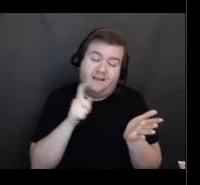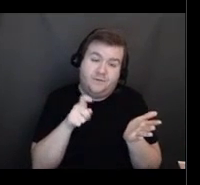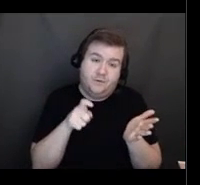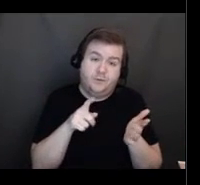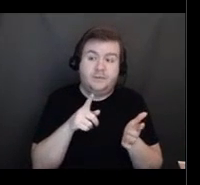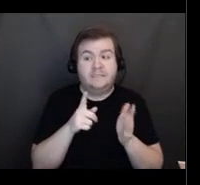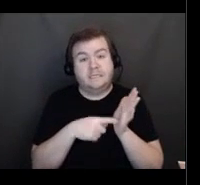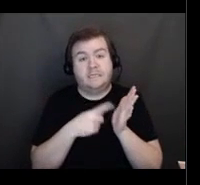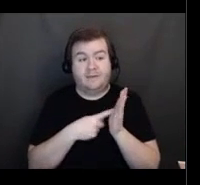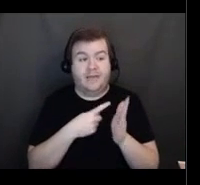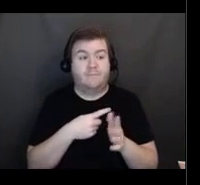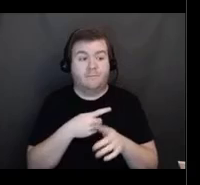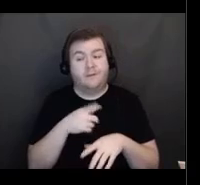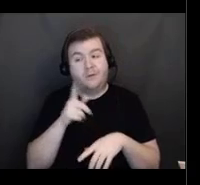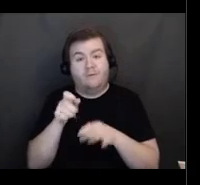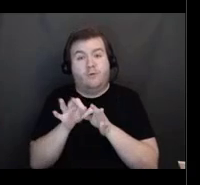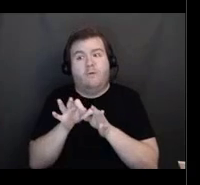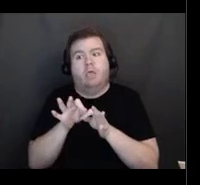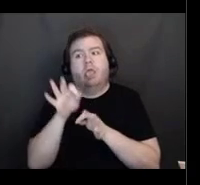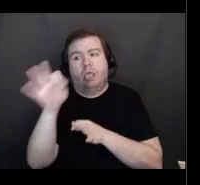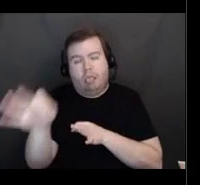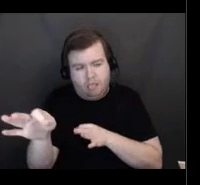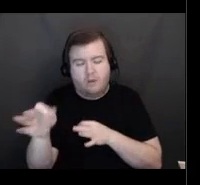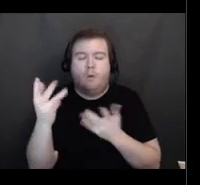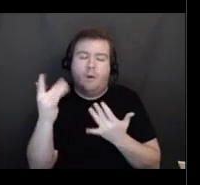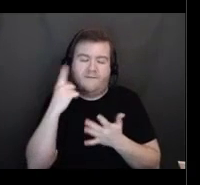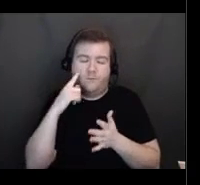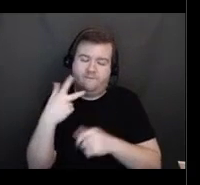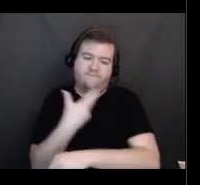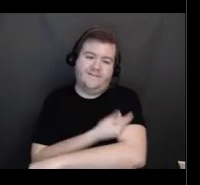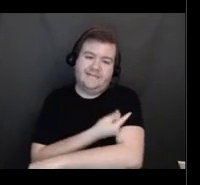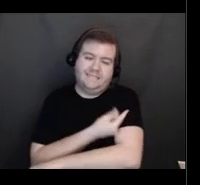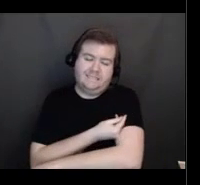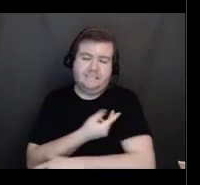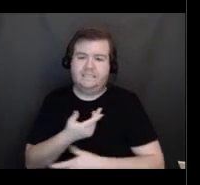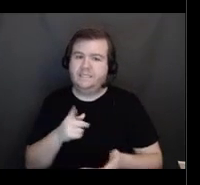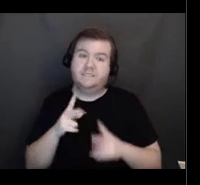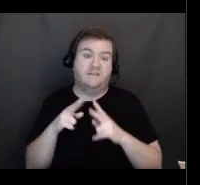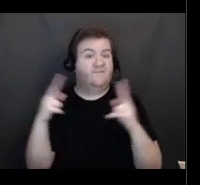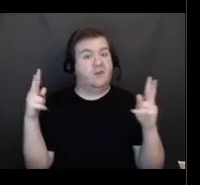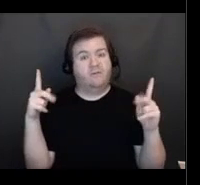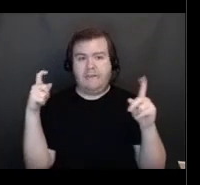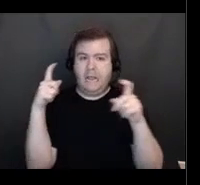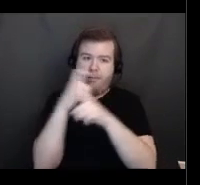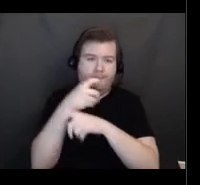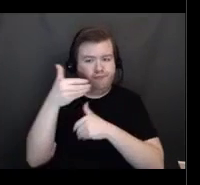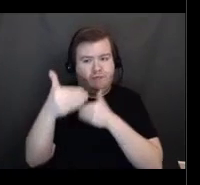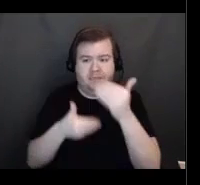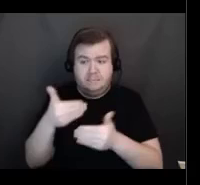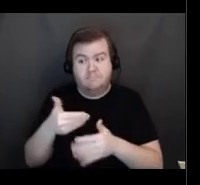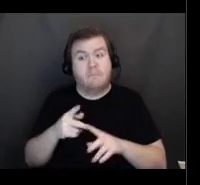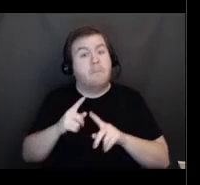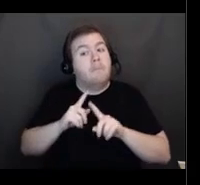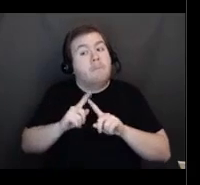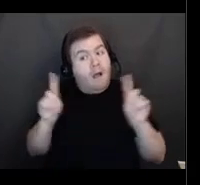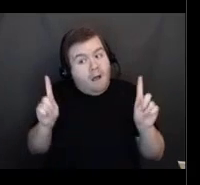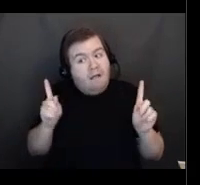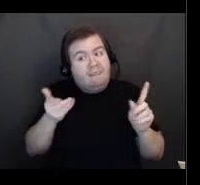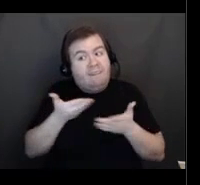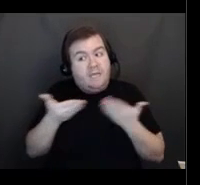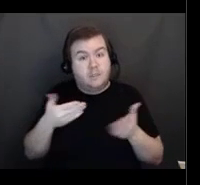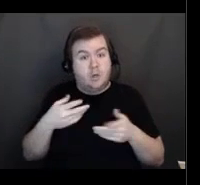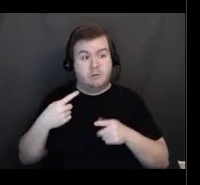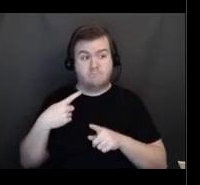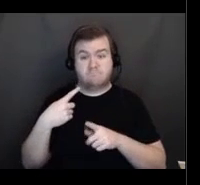put off being able to get vaccinated. It is not, it's just very complicated, but things are moving in a fast paced